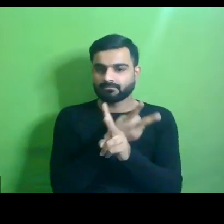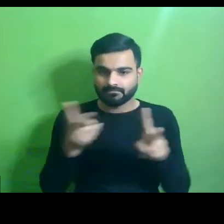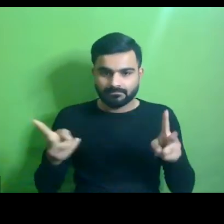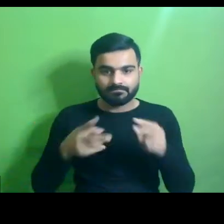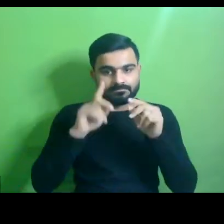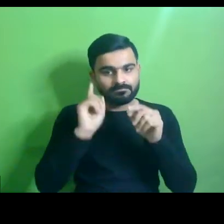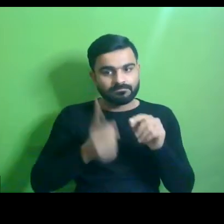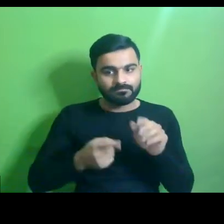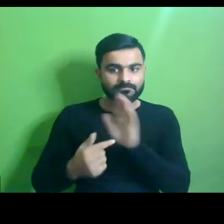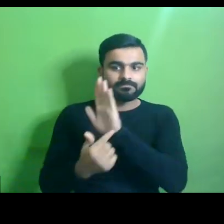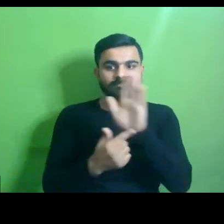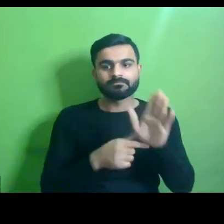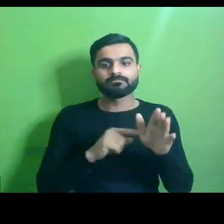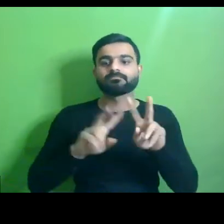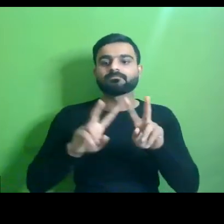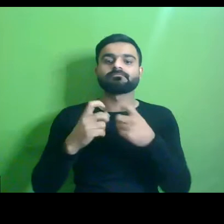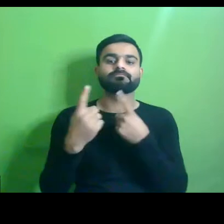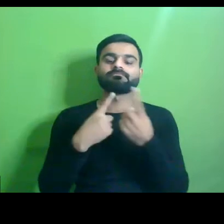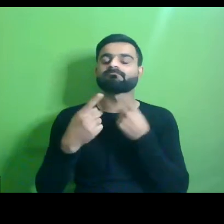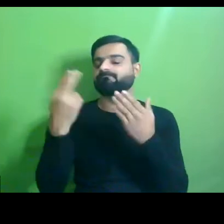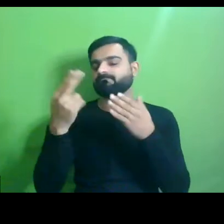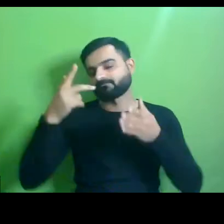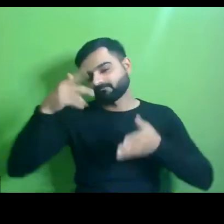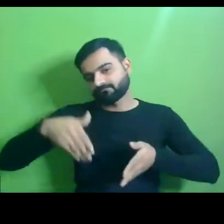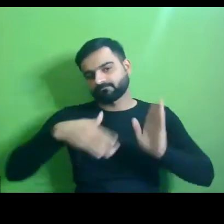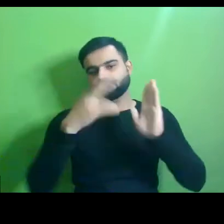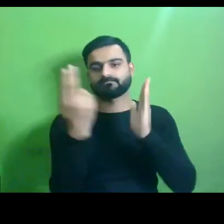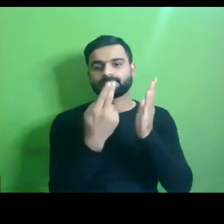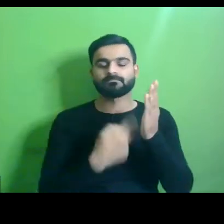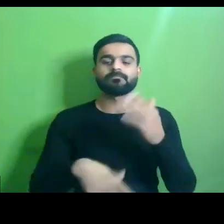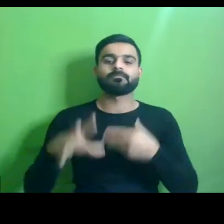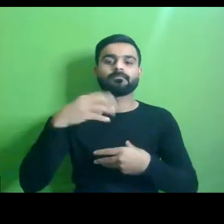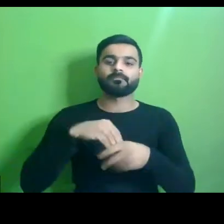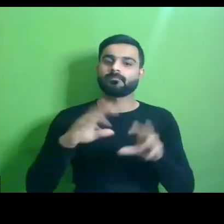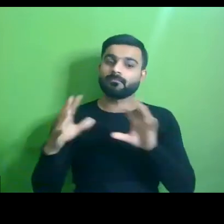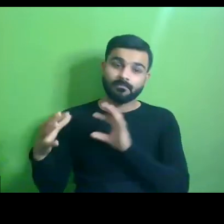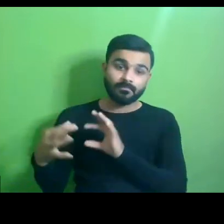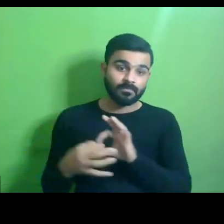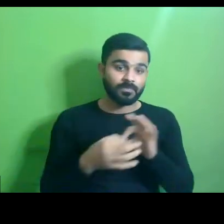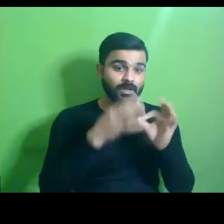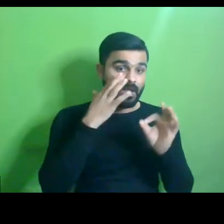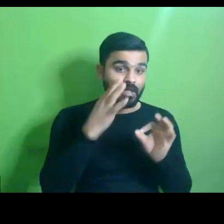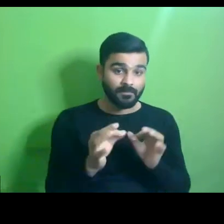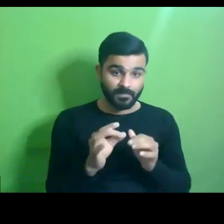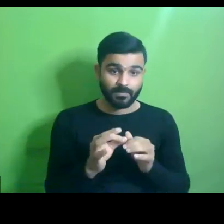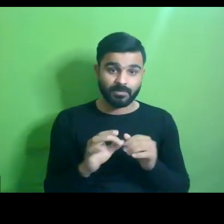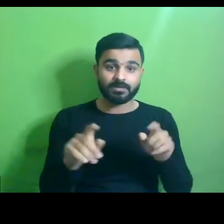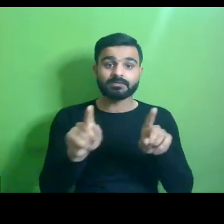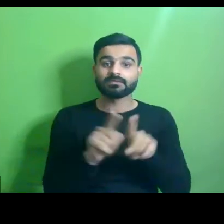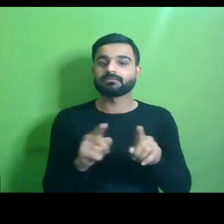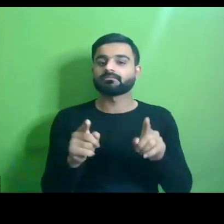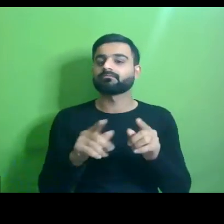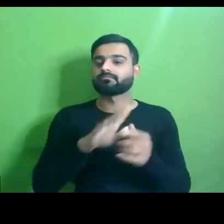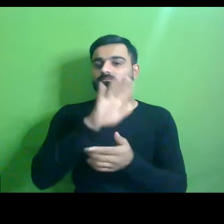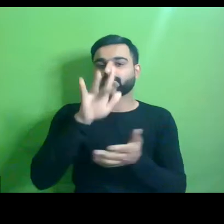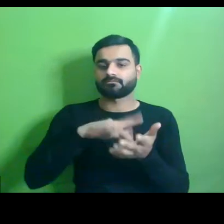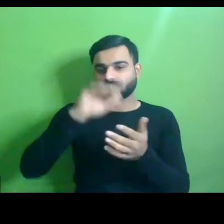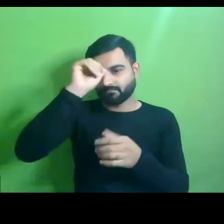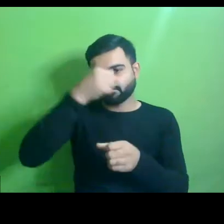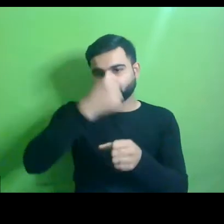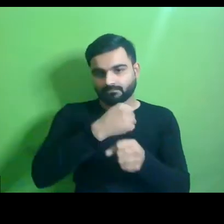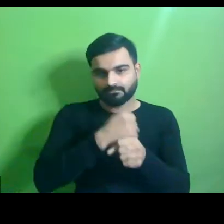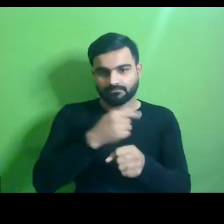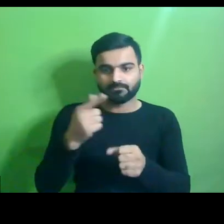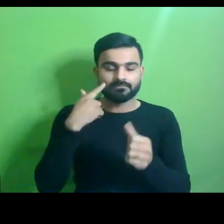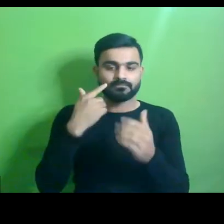have we are talking about street design all these are very very relevant and uh as a central government as an